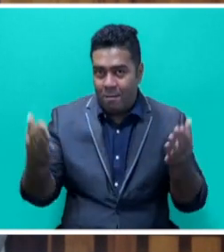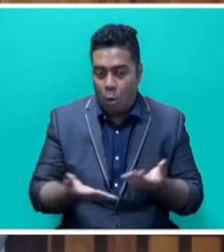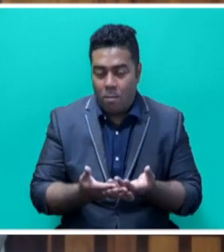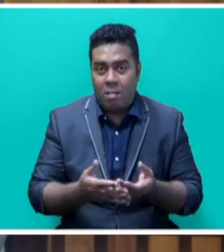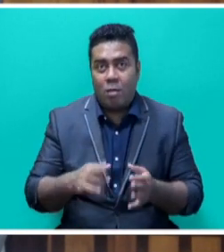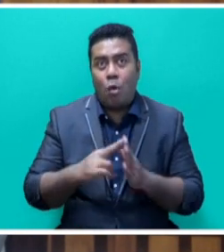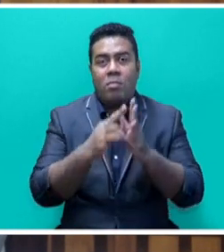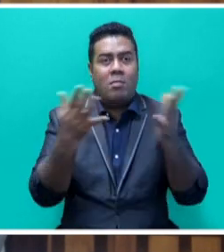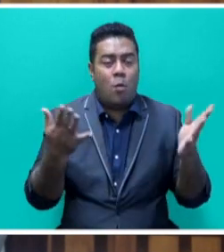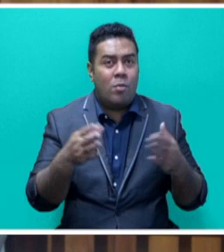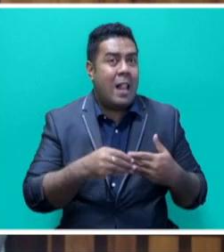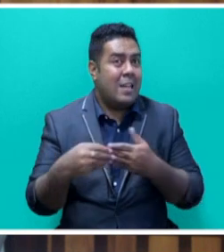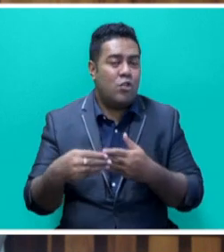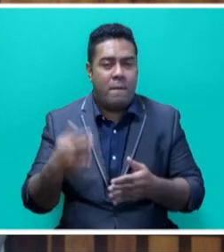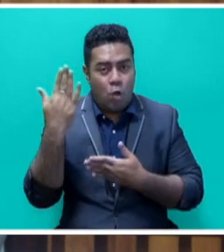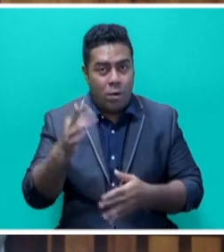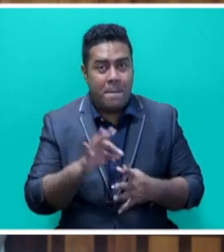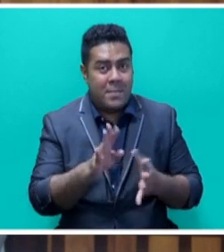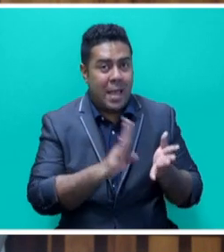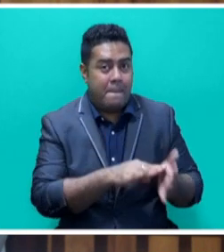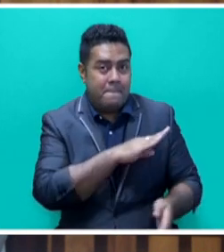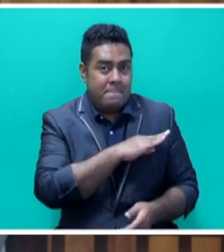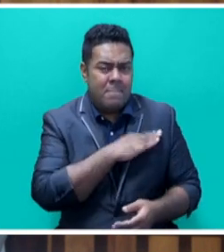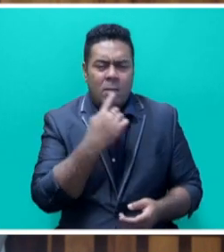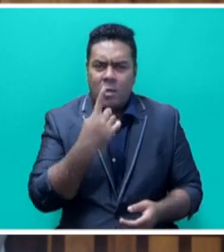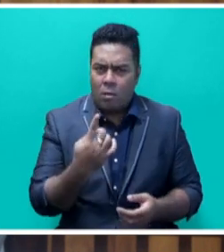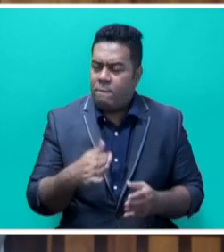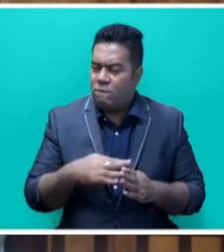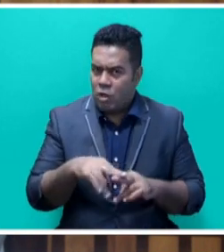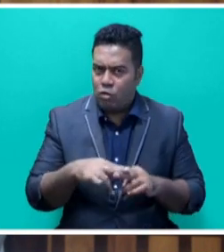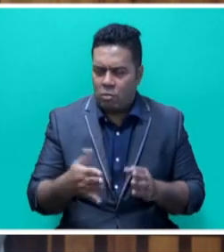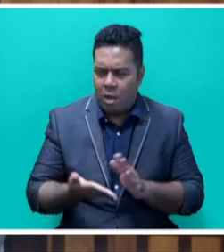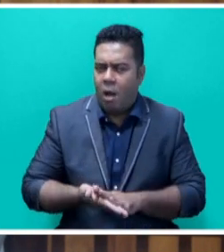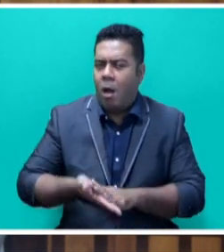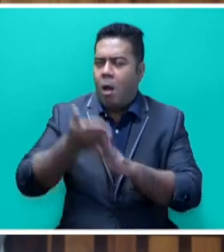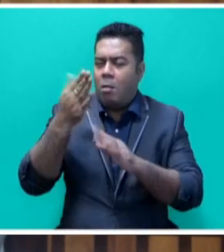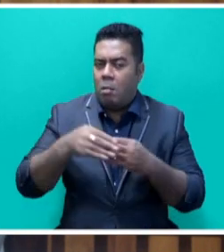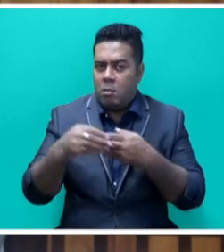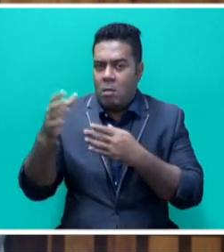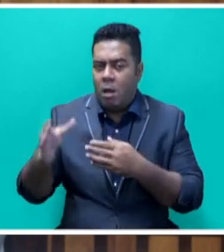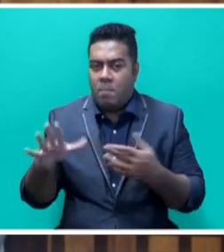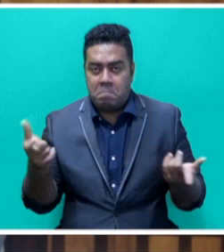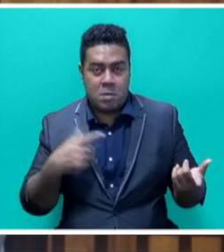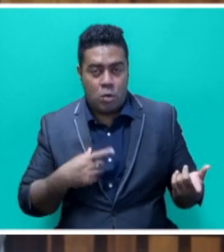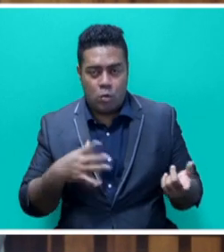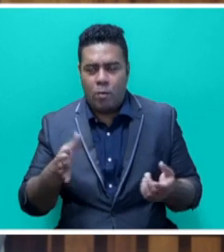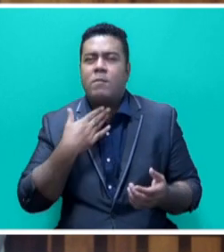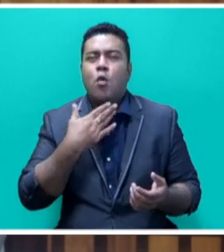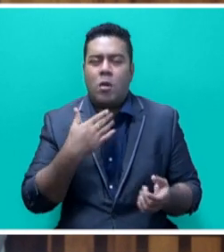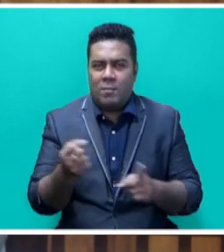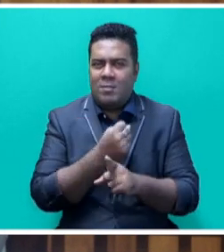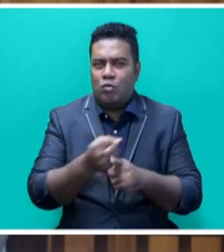With the leadership of our Honourable Prime Minister, Fiji is held in the highest regard as a global climate champion. We have been vocal, we have been